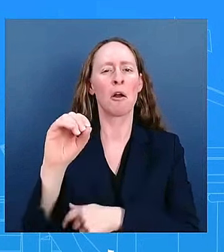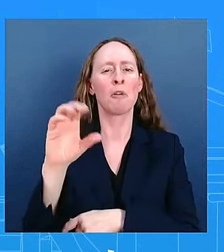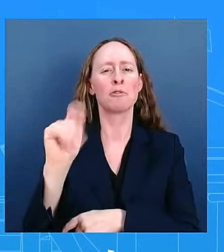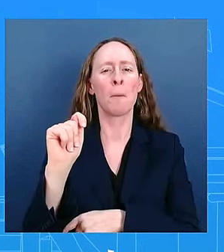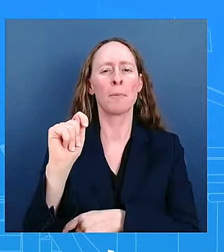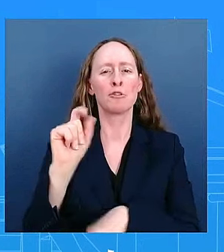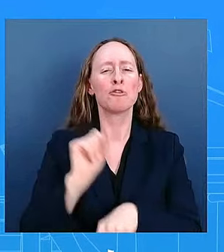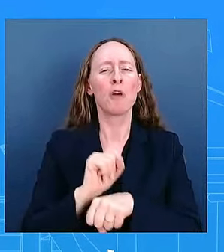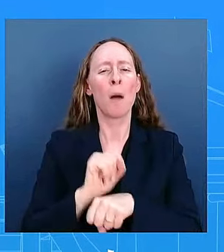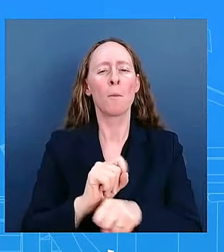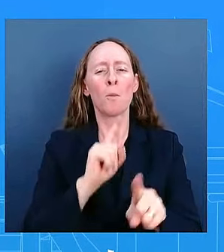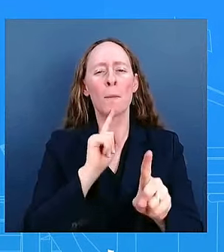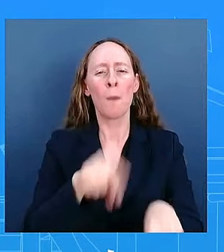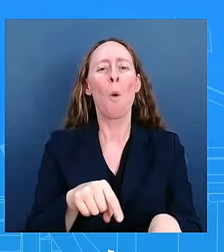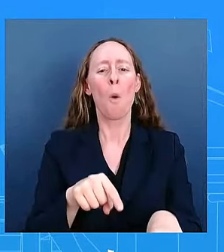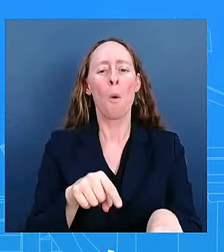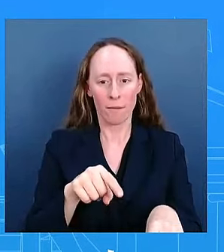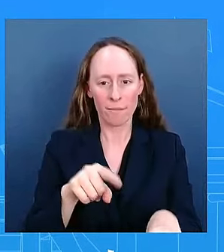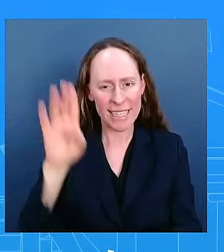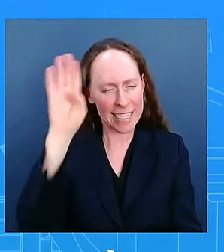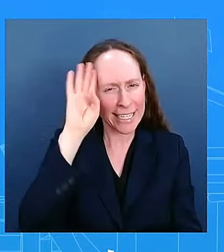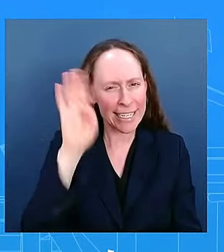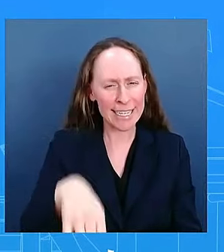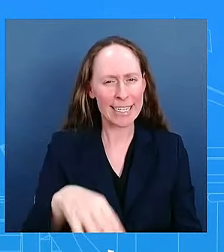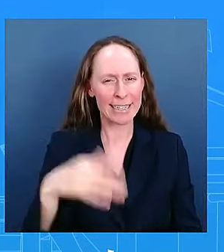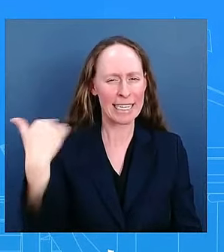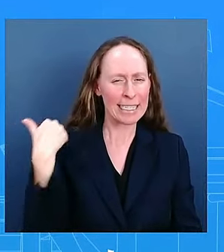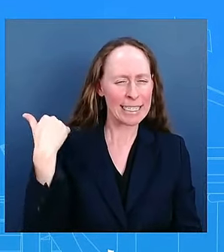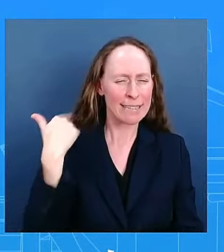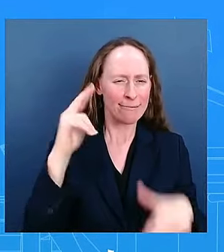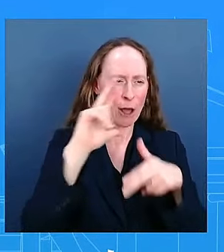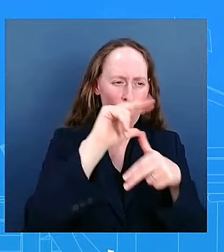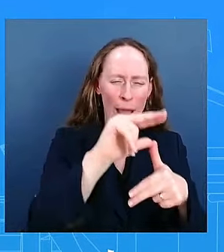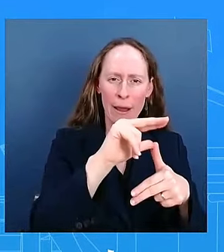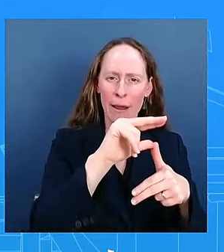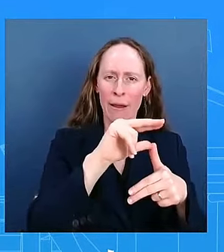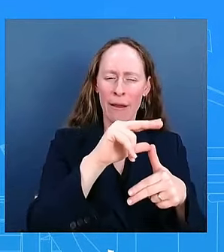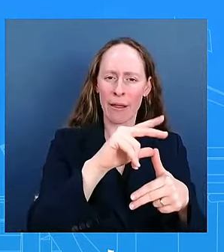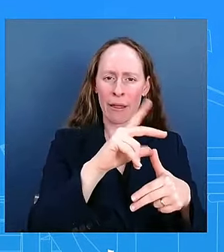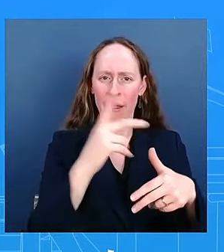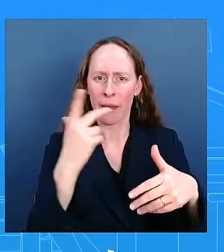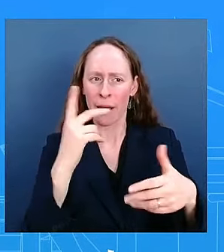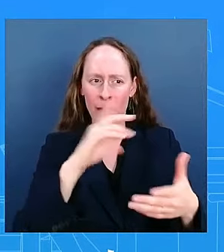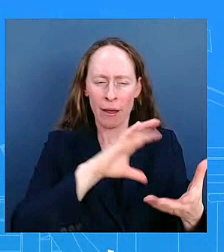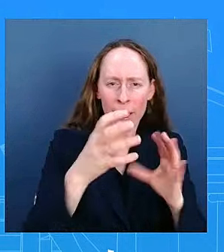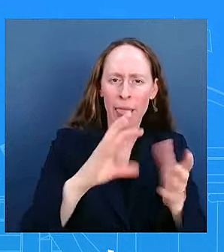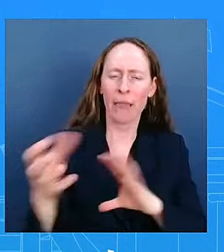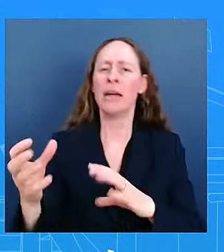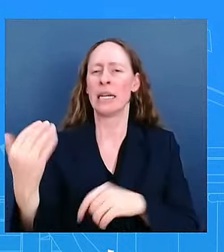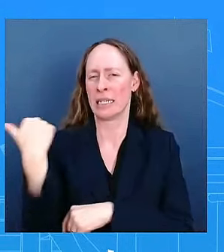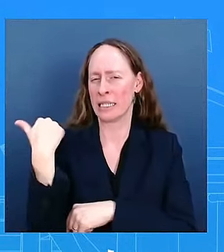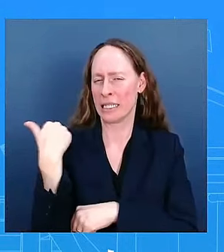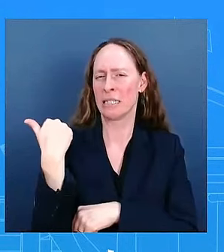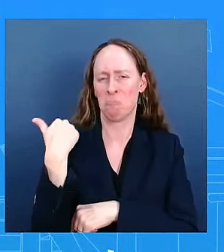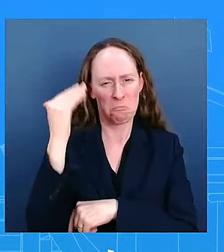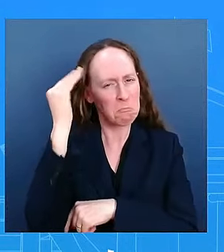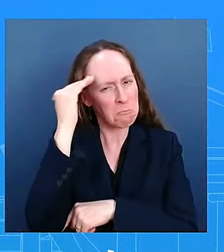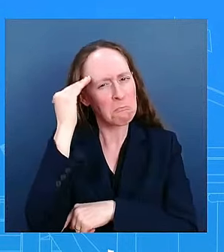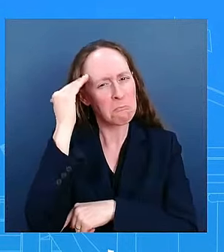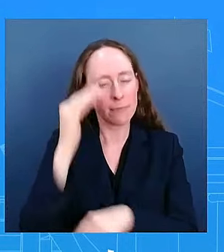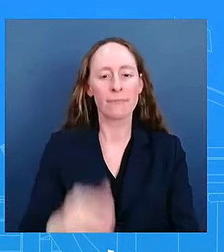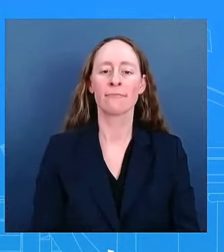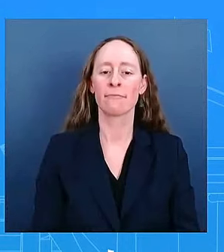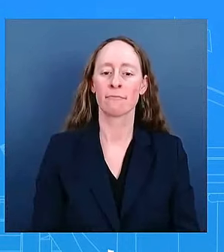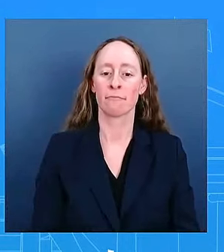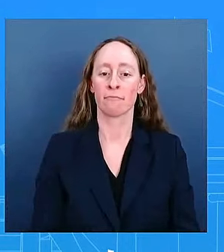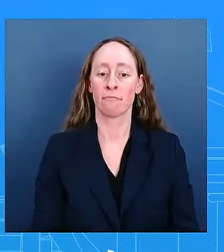possibly hurricane milton the bls the bureau of labor statistics strike tracker estimates that there are three strikes that will be reflected